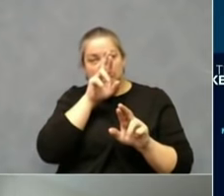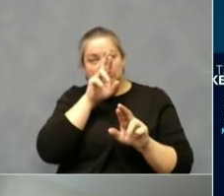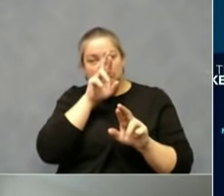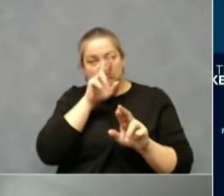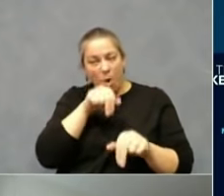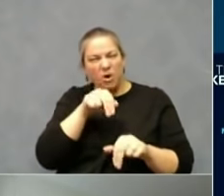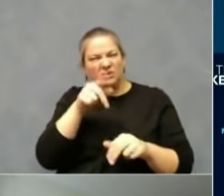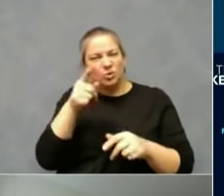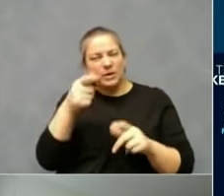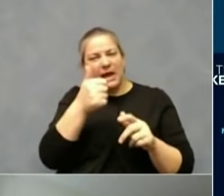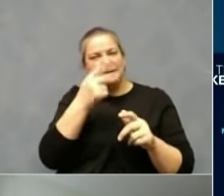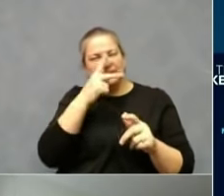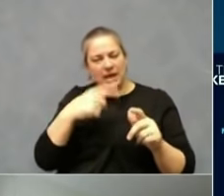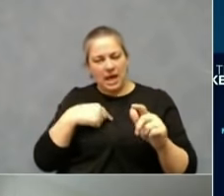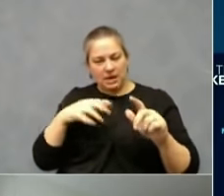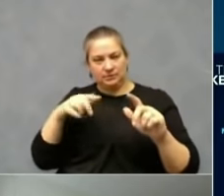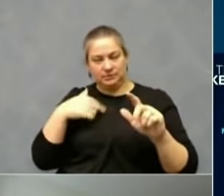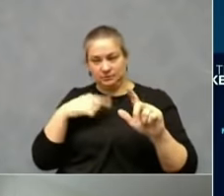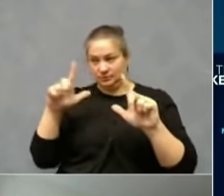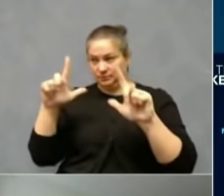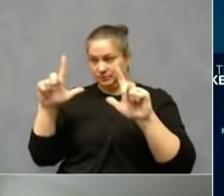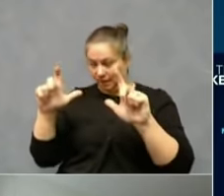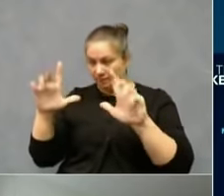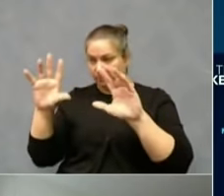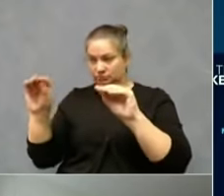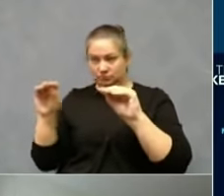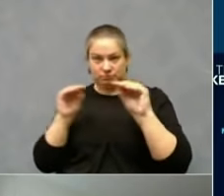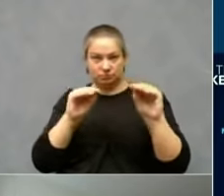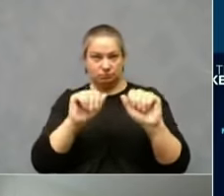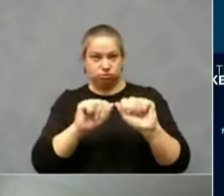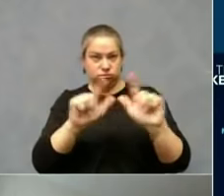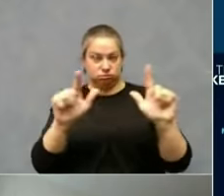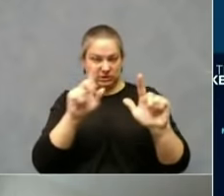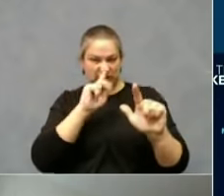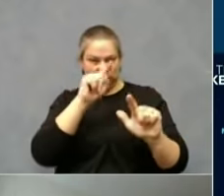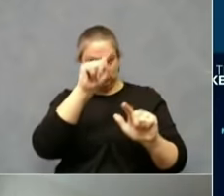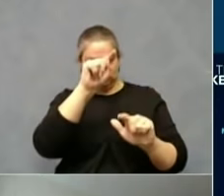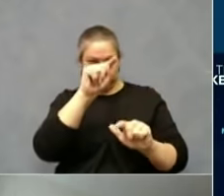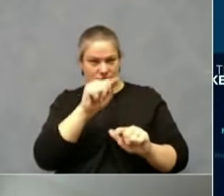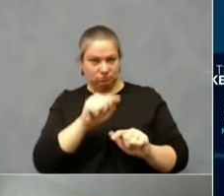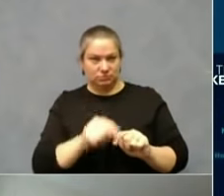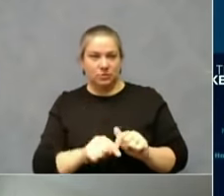understandings of the rules that were put in place. If we could go to the next slide.